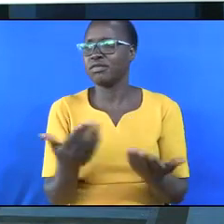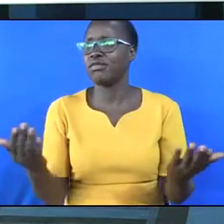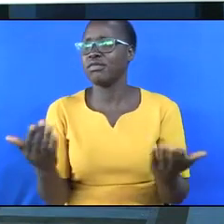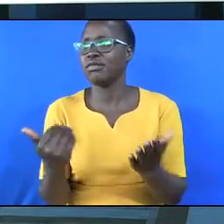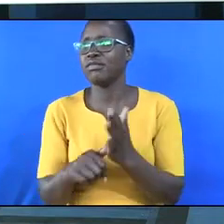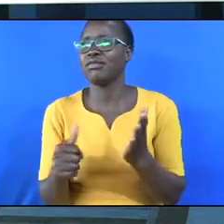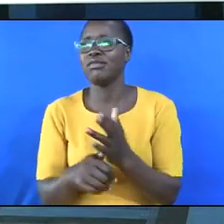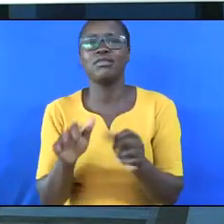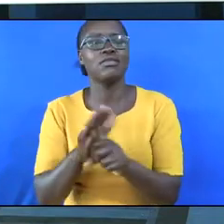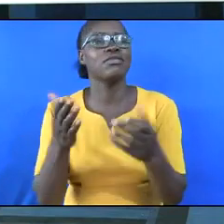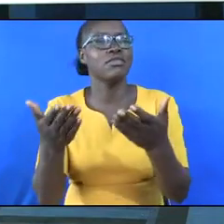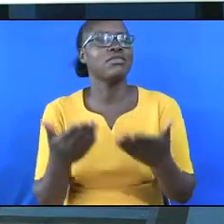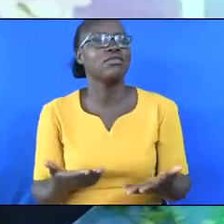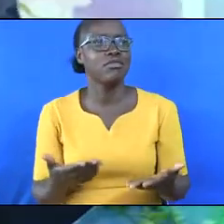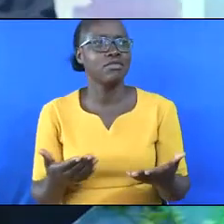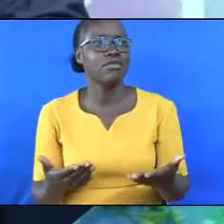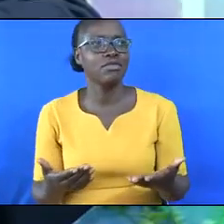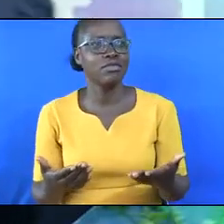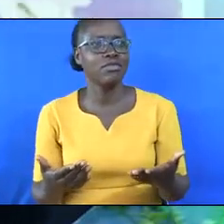crawls.